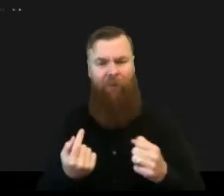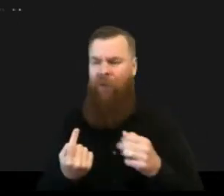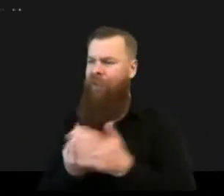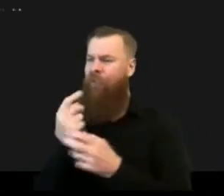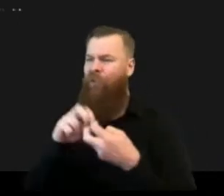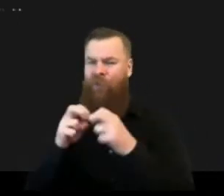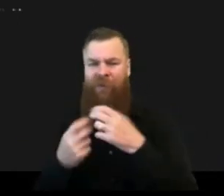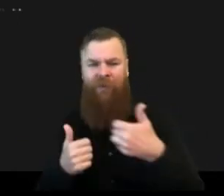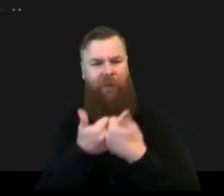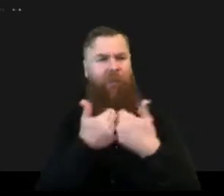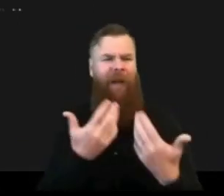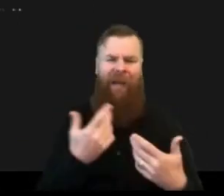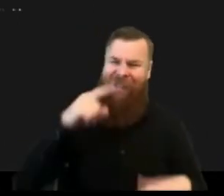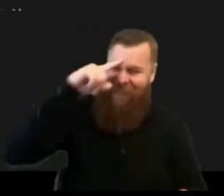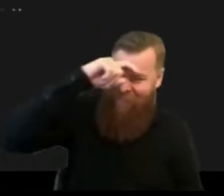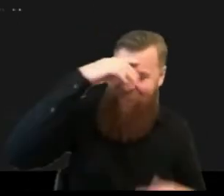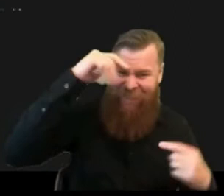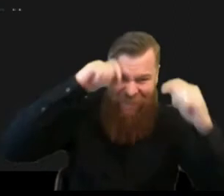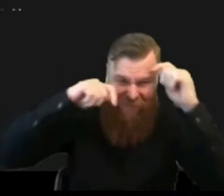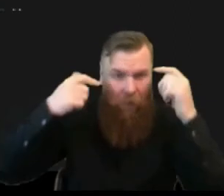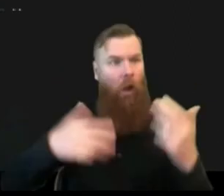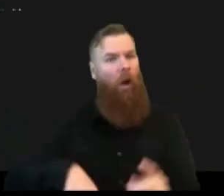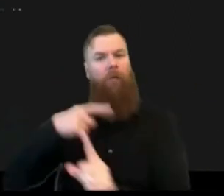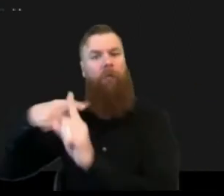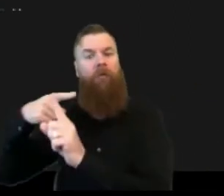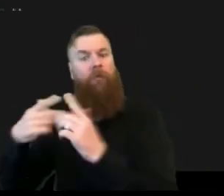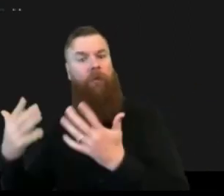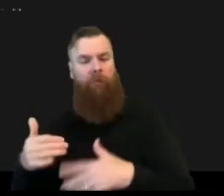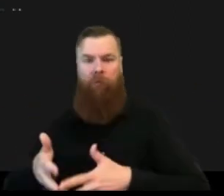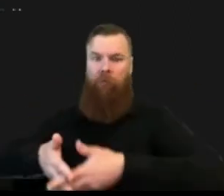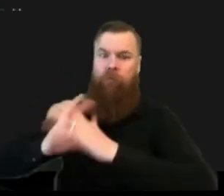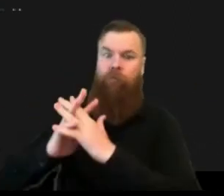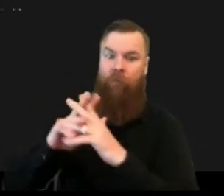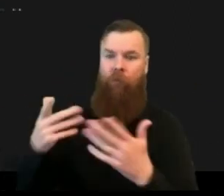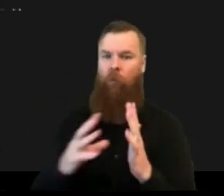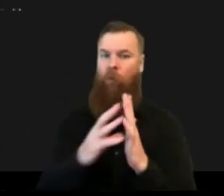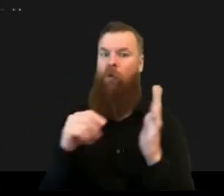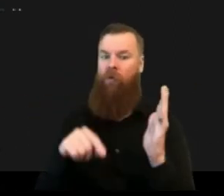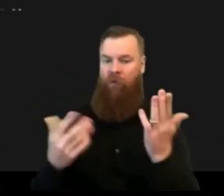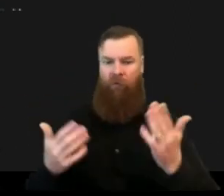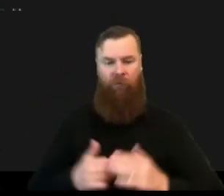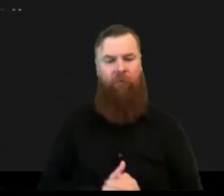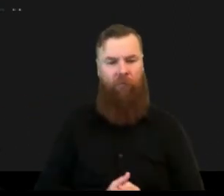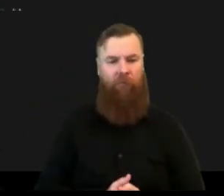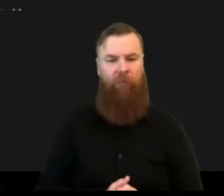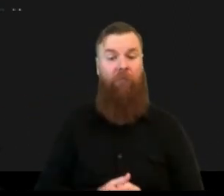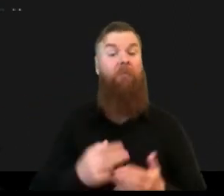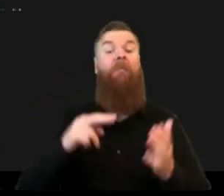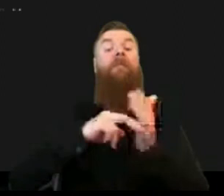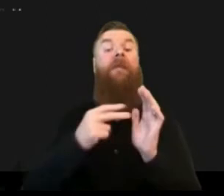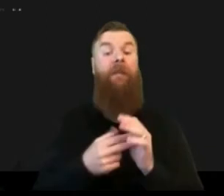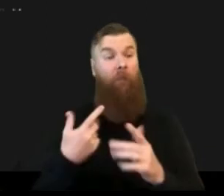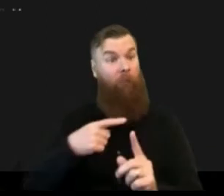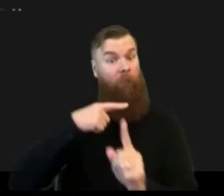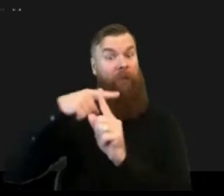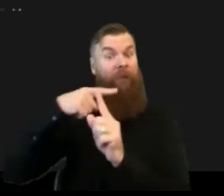opportunities are just improve our ability to respond and prepare for emergencies um for all the reasons that were mentioned in